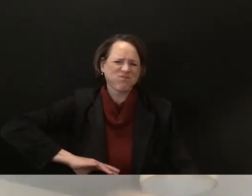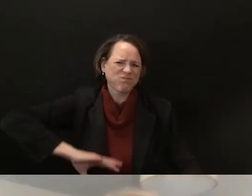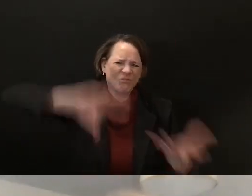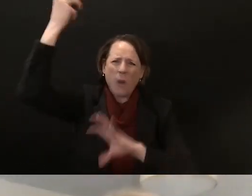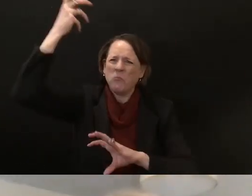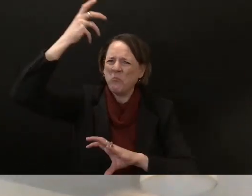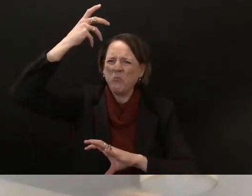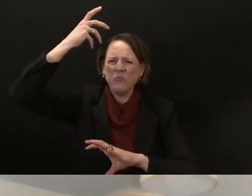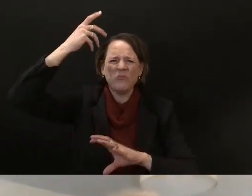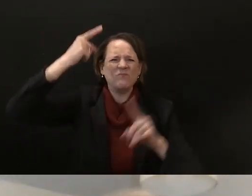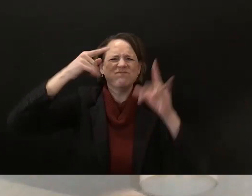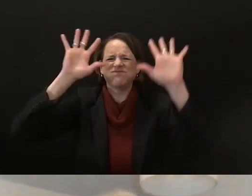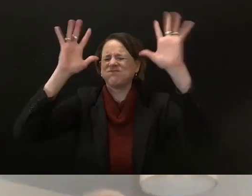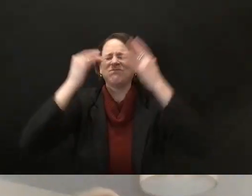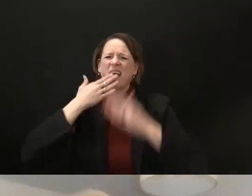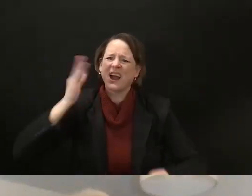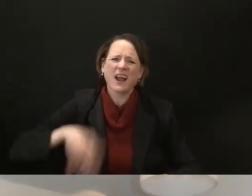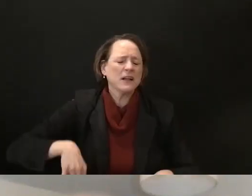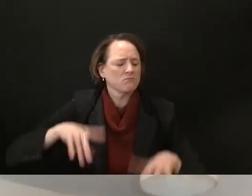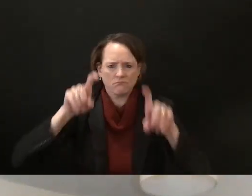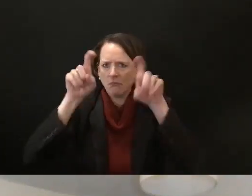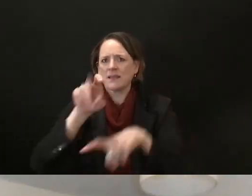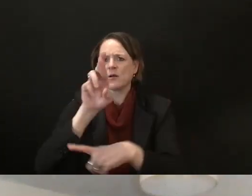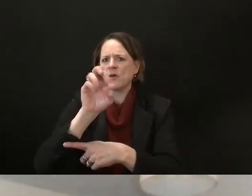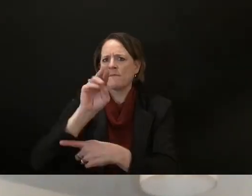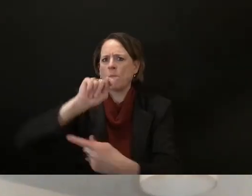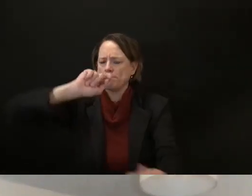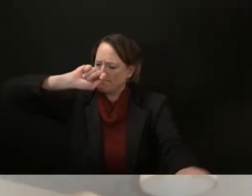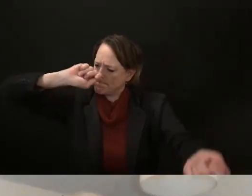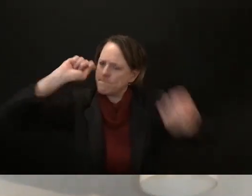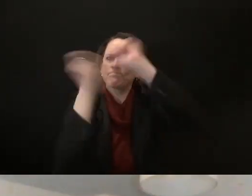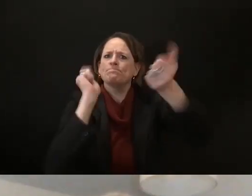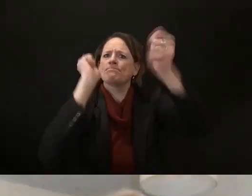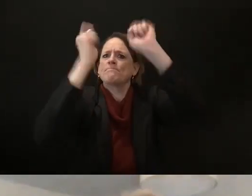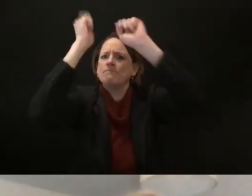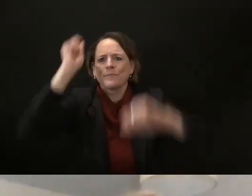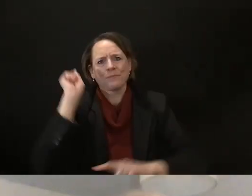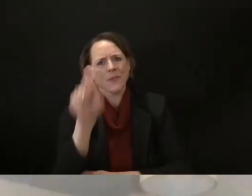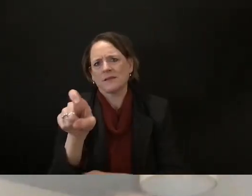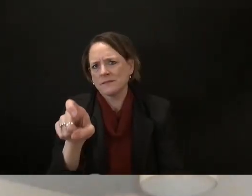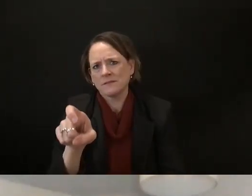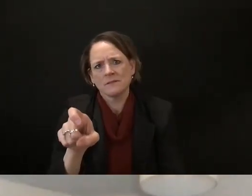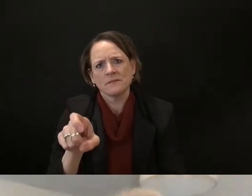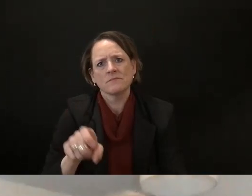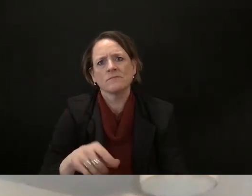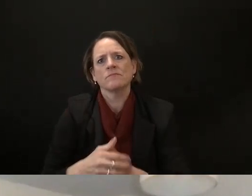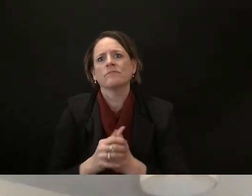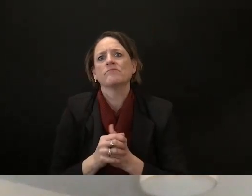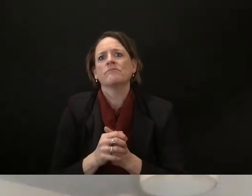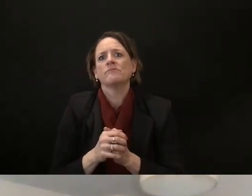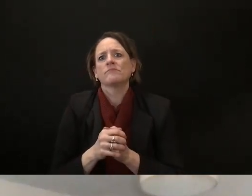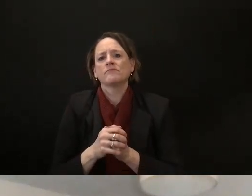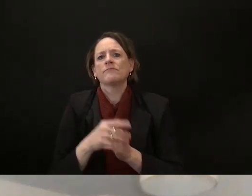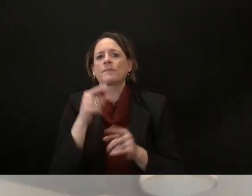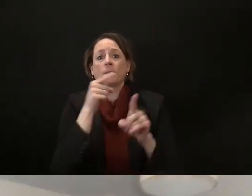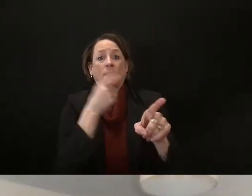that um and um you know representative brosov kind of touched on this that there is a disingenuous effort to try and